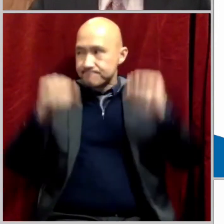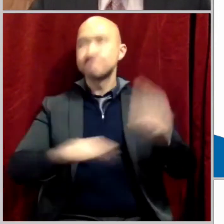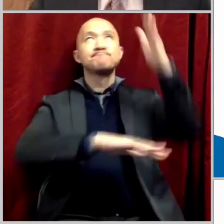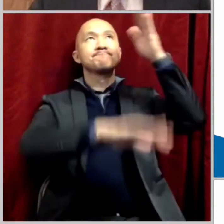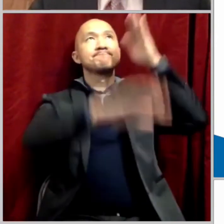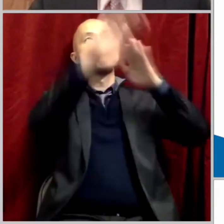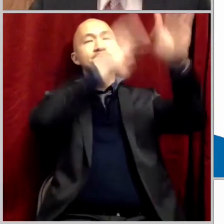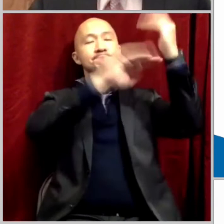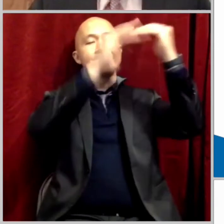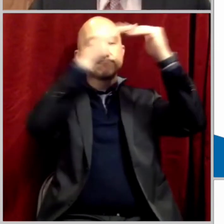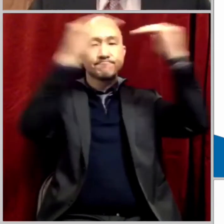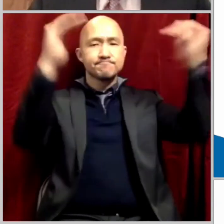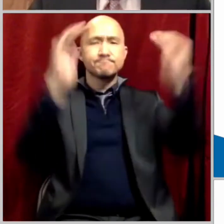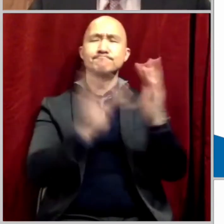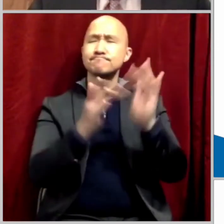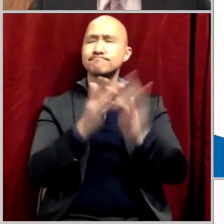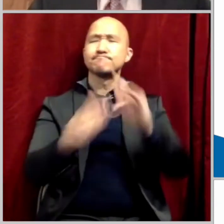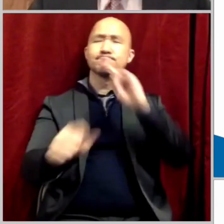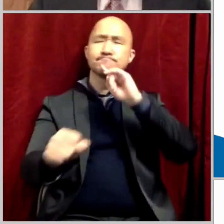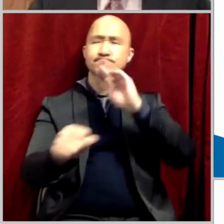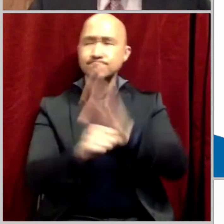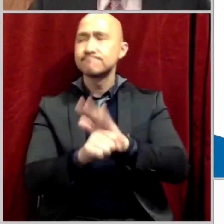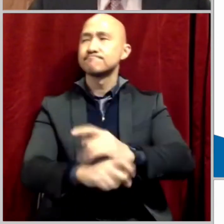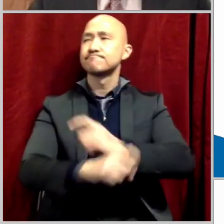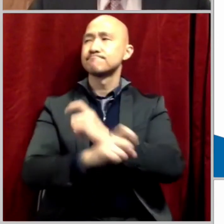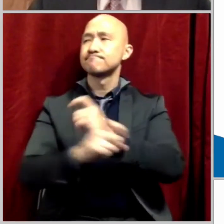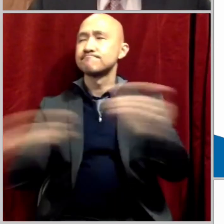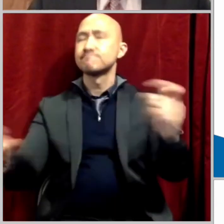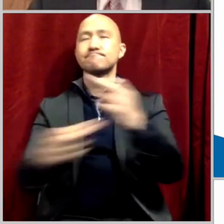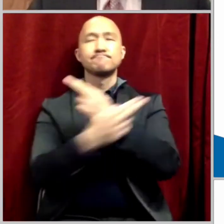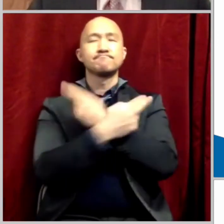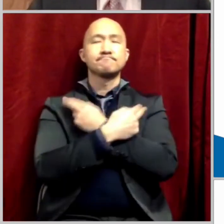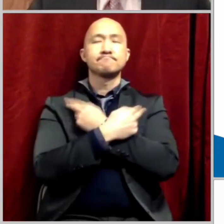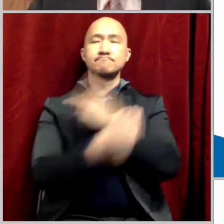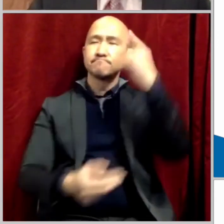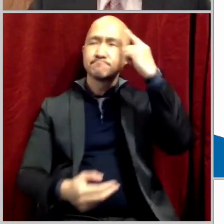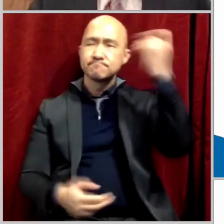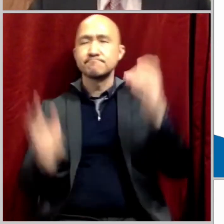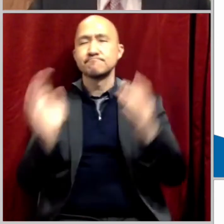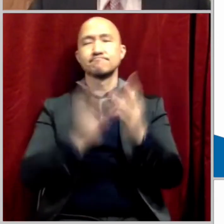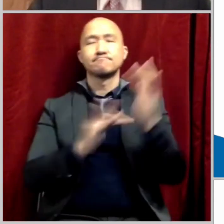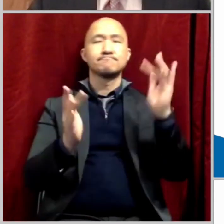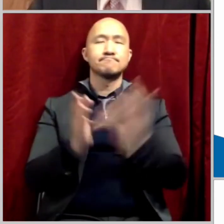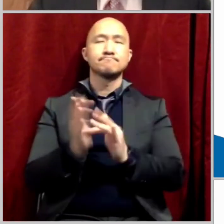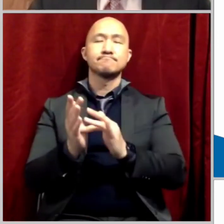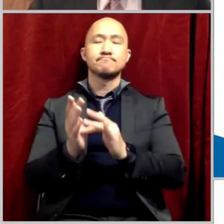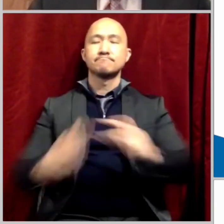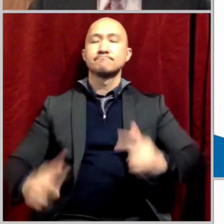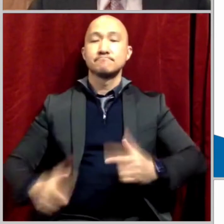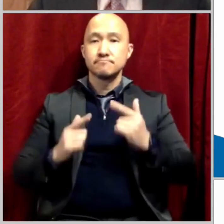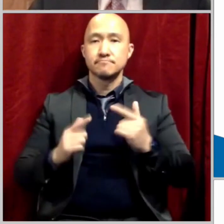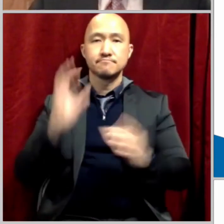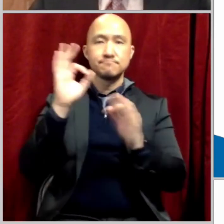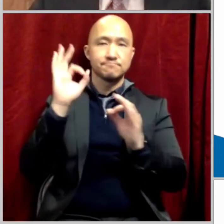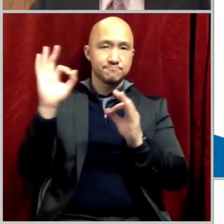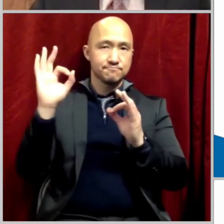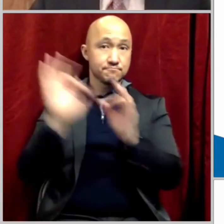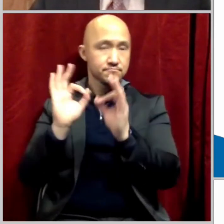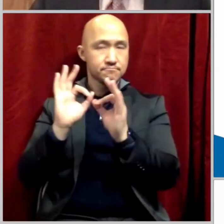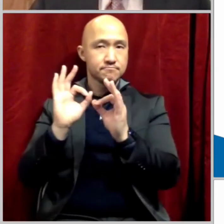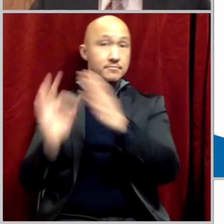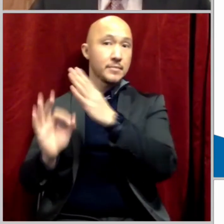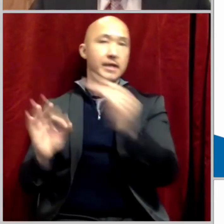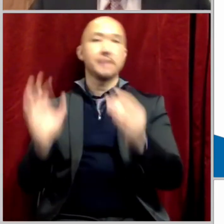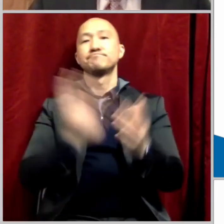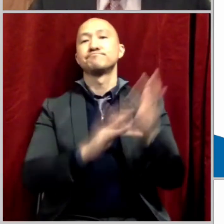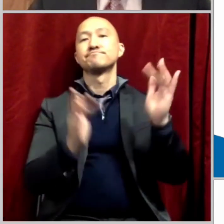And Jesus is able to offer us this rest because of his perfect life, because of his death on